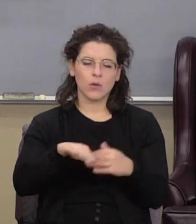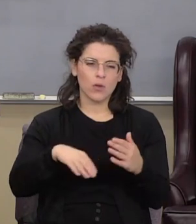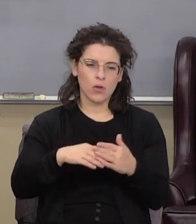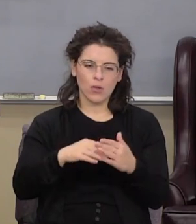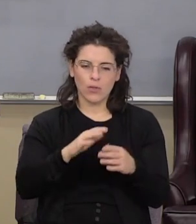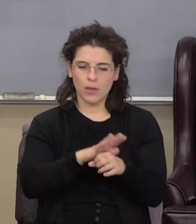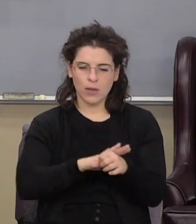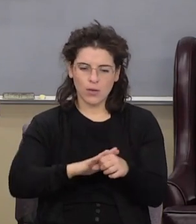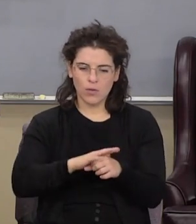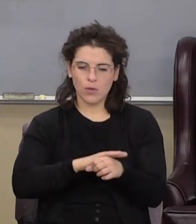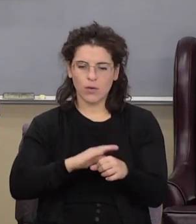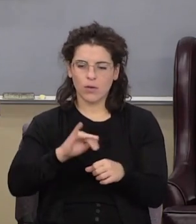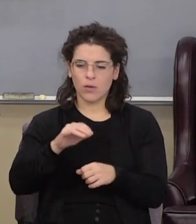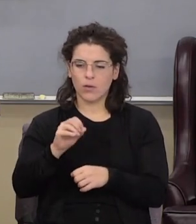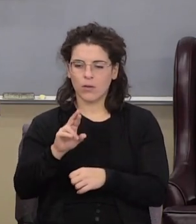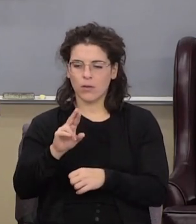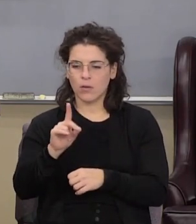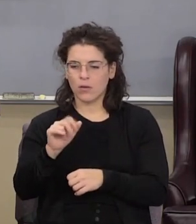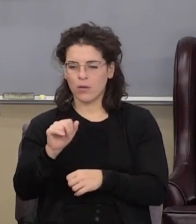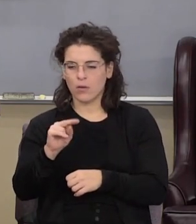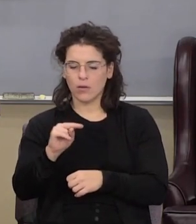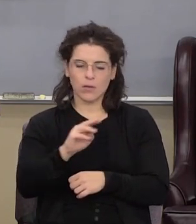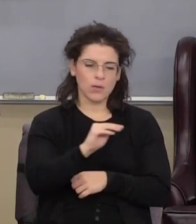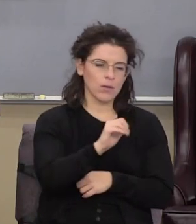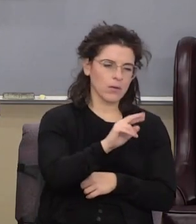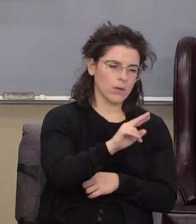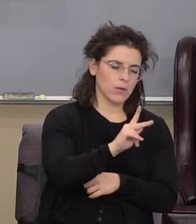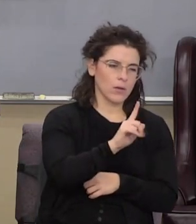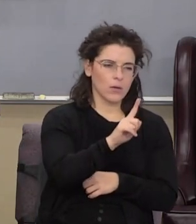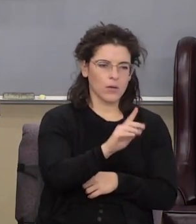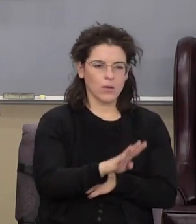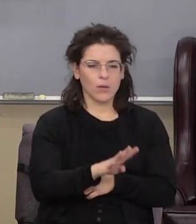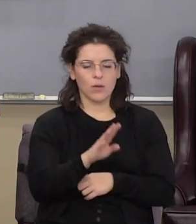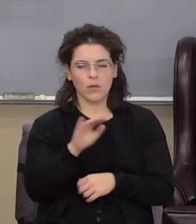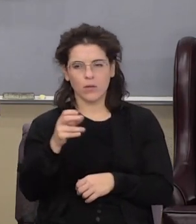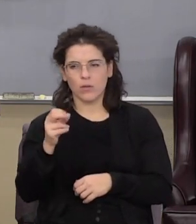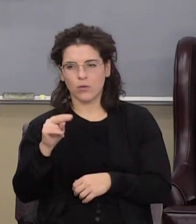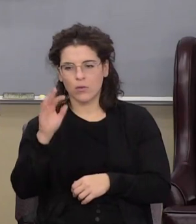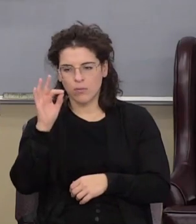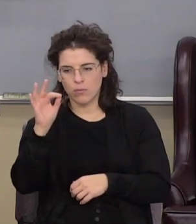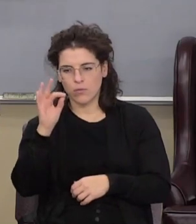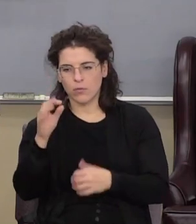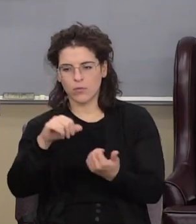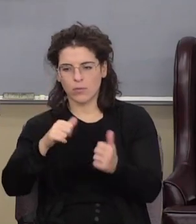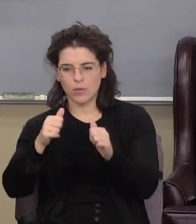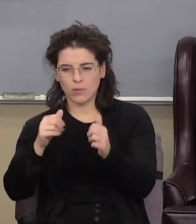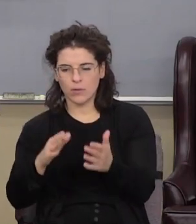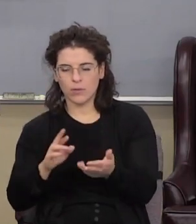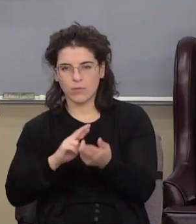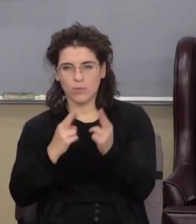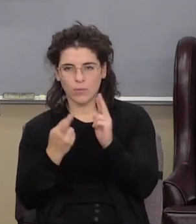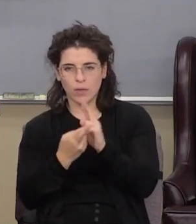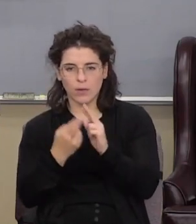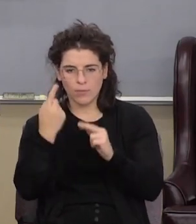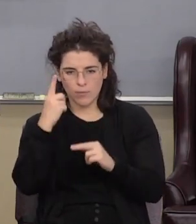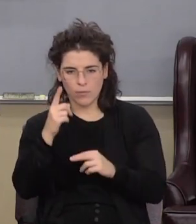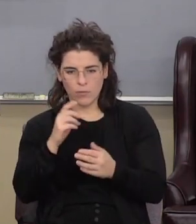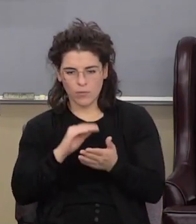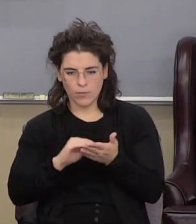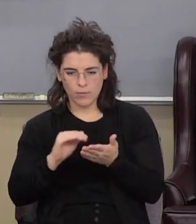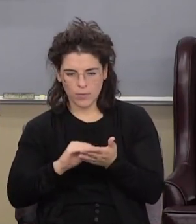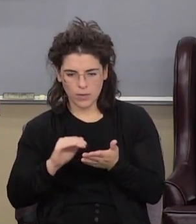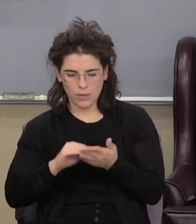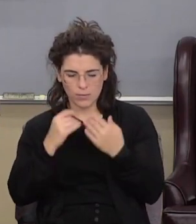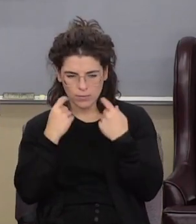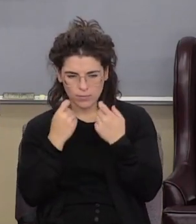Jordan Mark 1 4 says that John was preaching the baptism for repentance for the mission of sin and